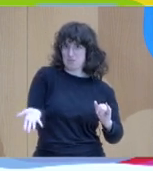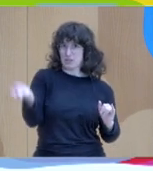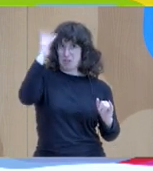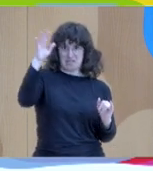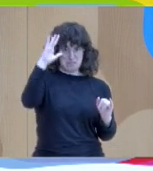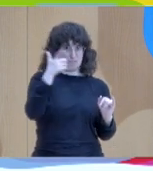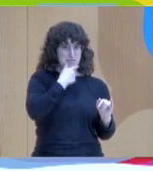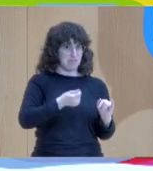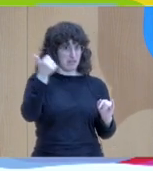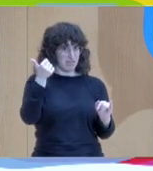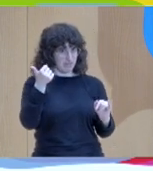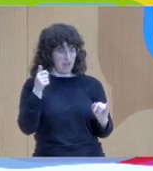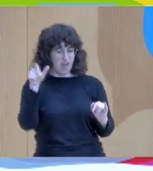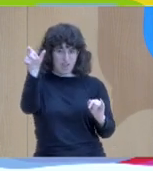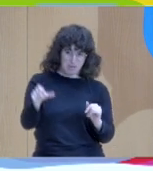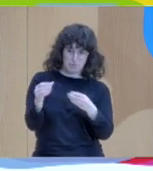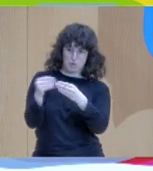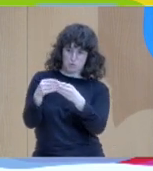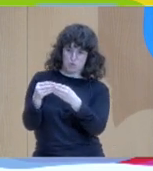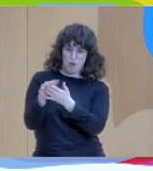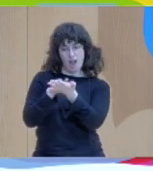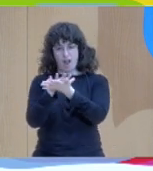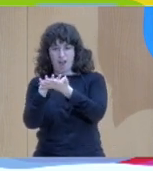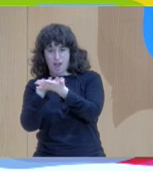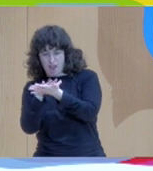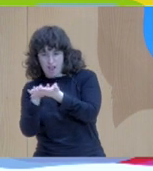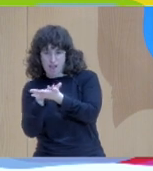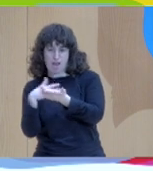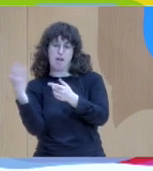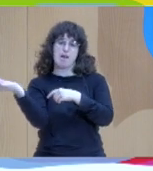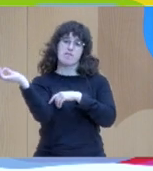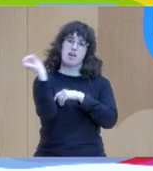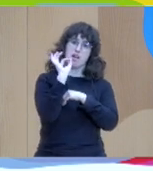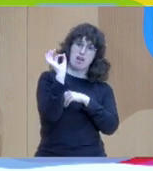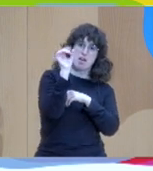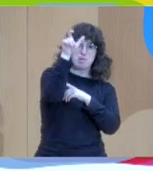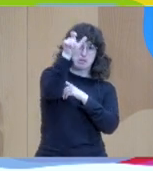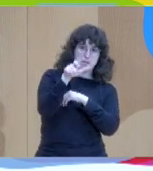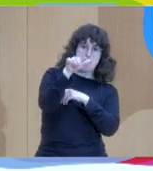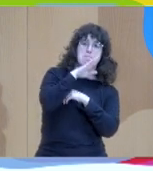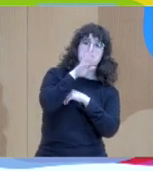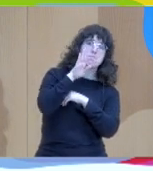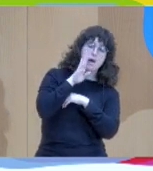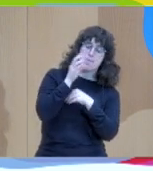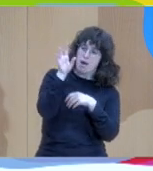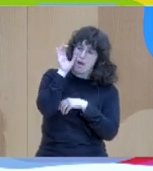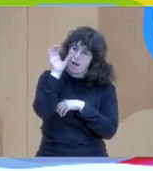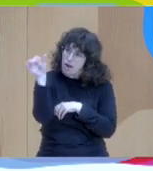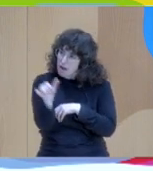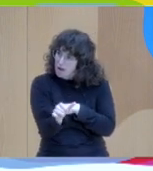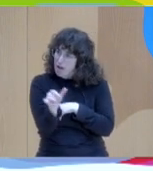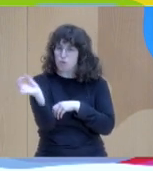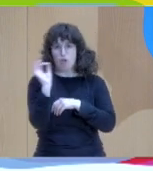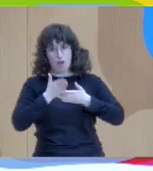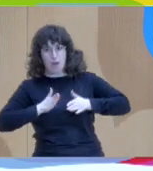husband is saying or what the child is saying and so on a lot of surprises and I've noticed